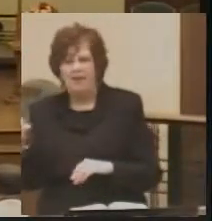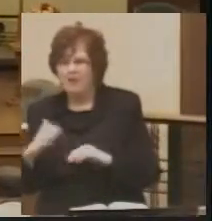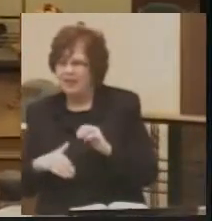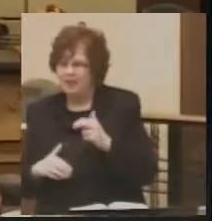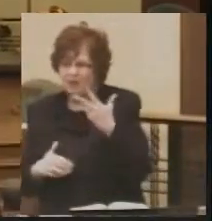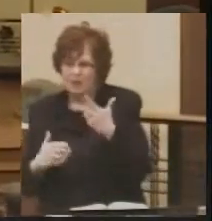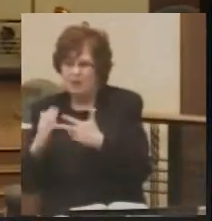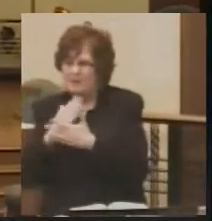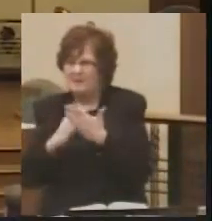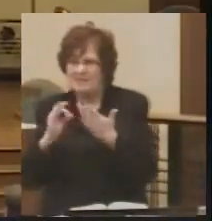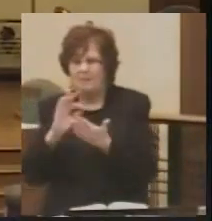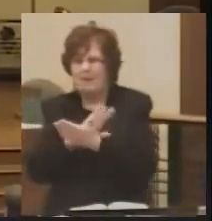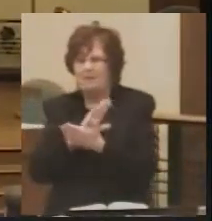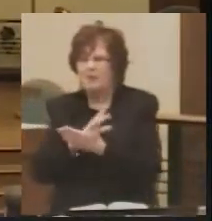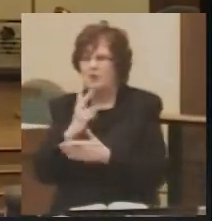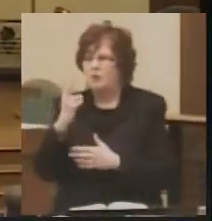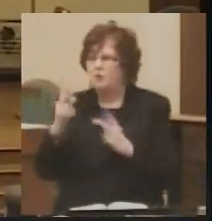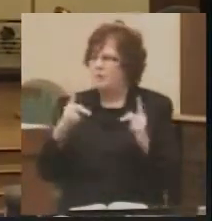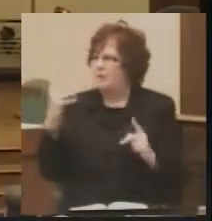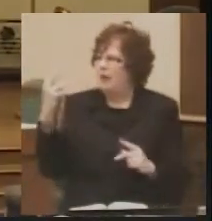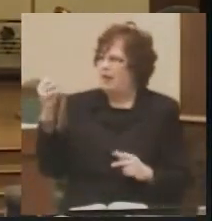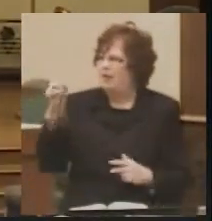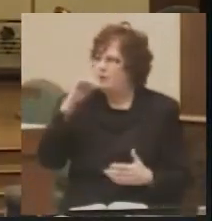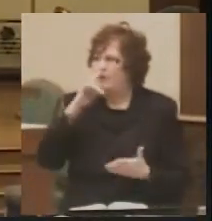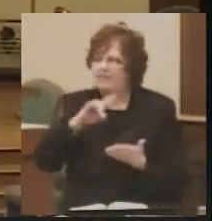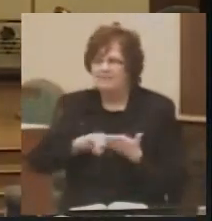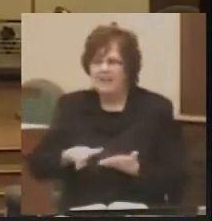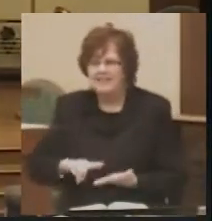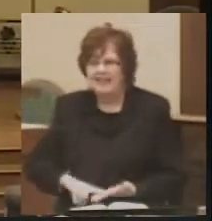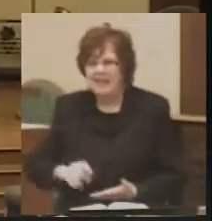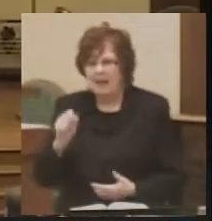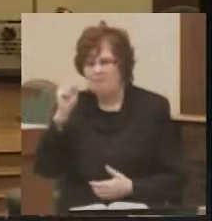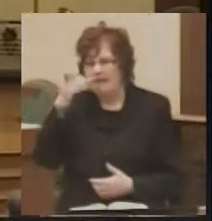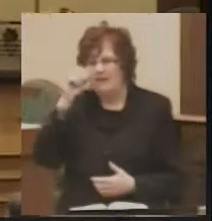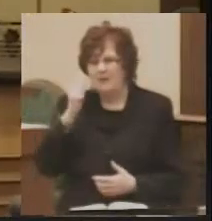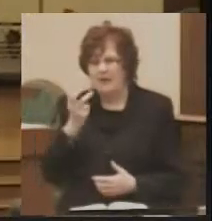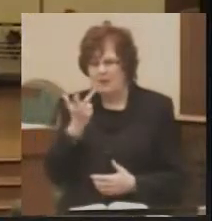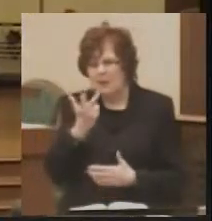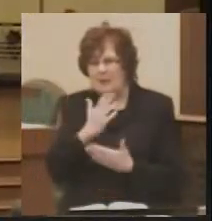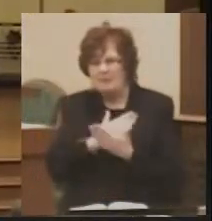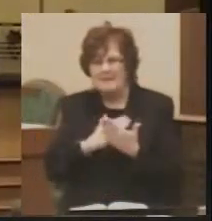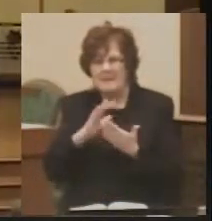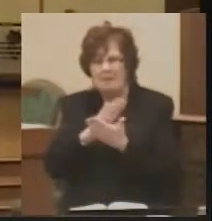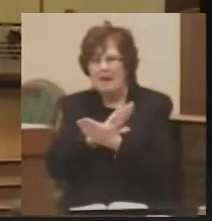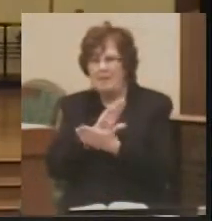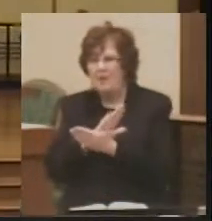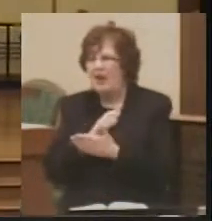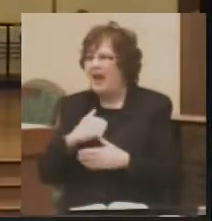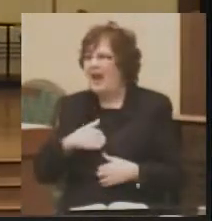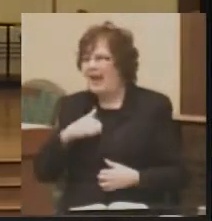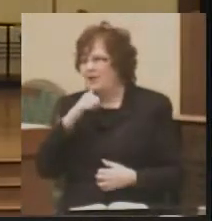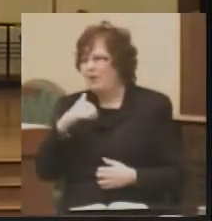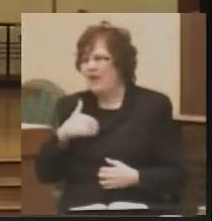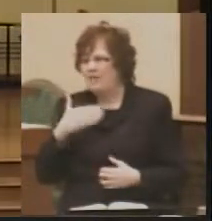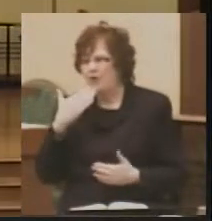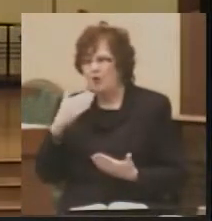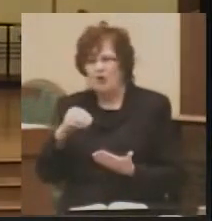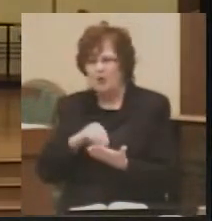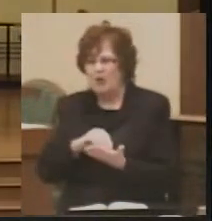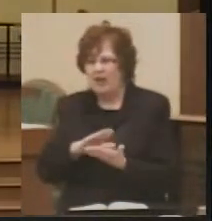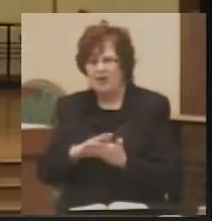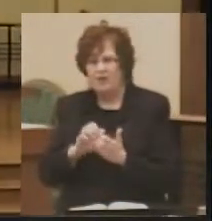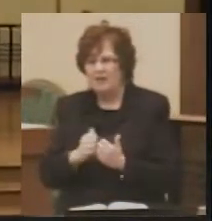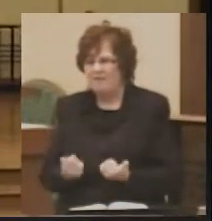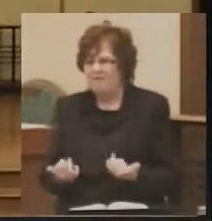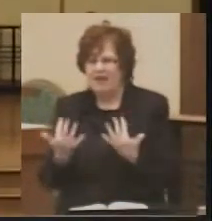paper. Last night two people left to investigate. It's amazing what three little pieces of paper, and I don't have a good record with fire